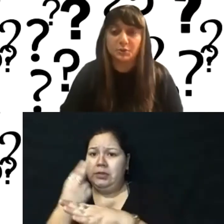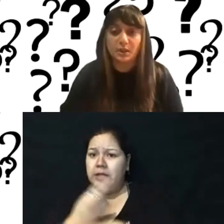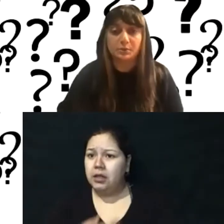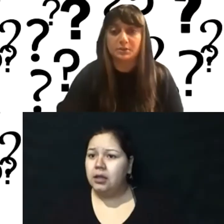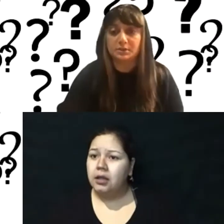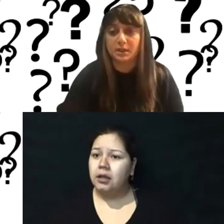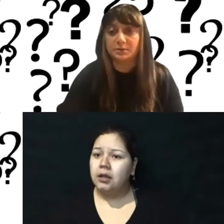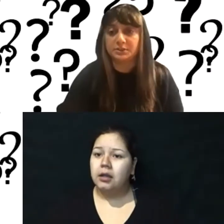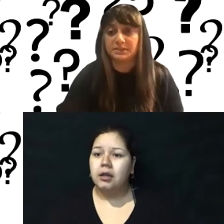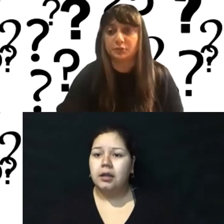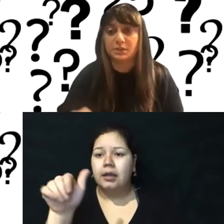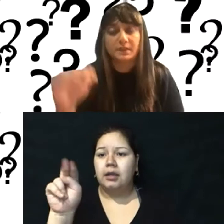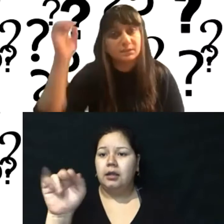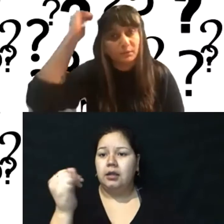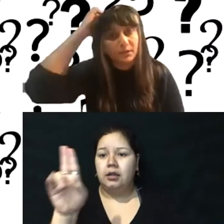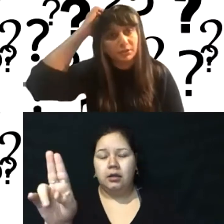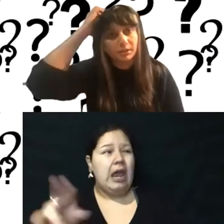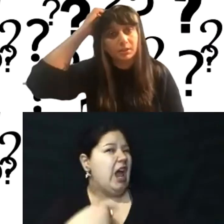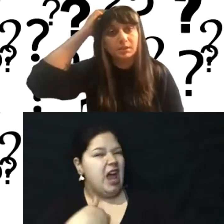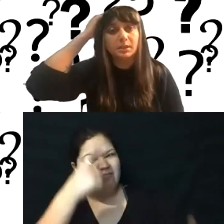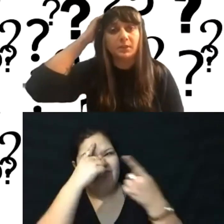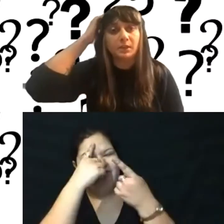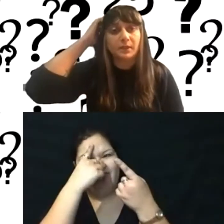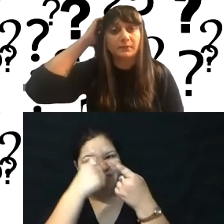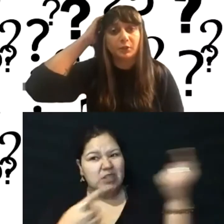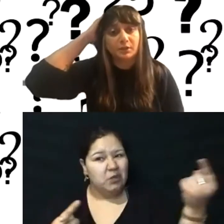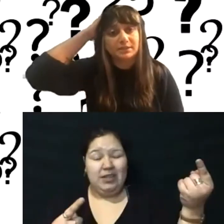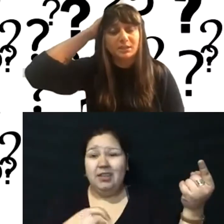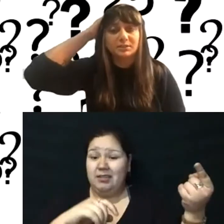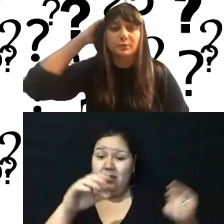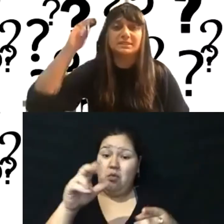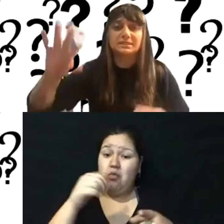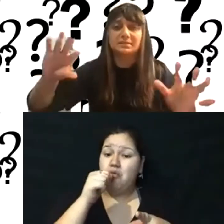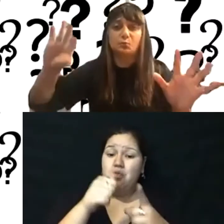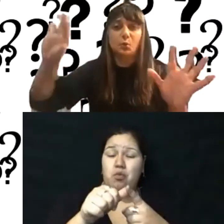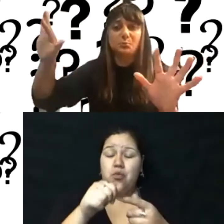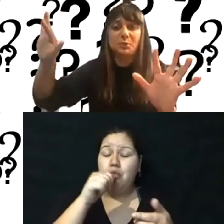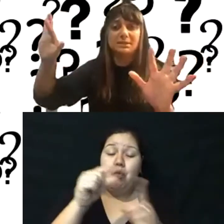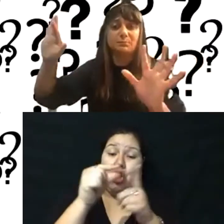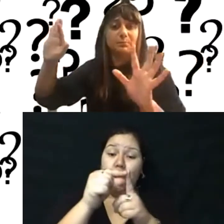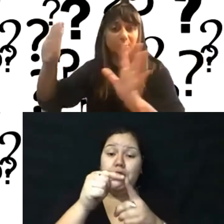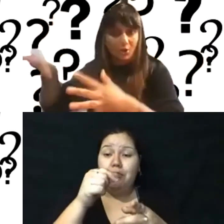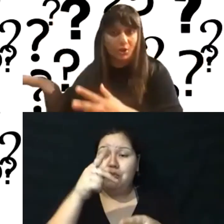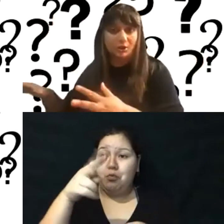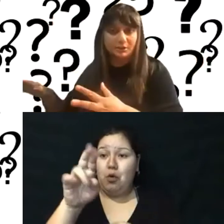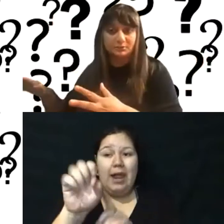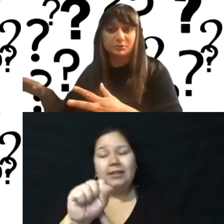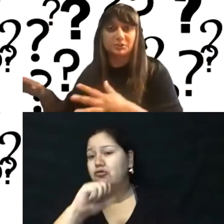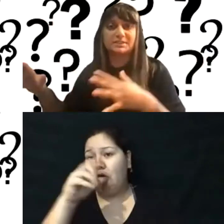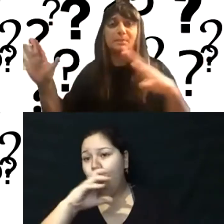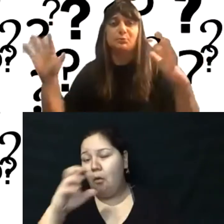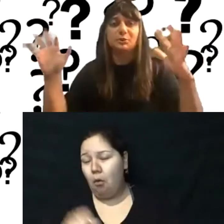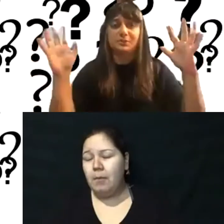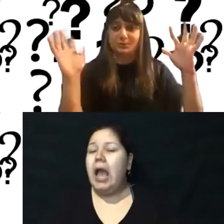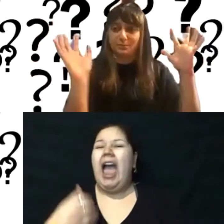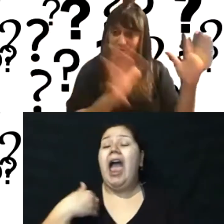So I would, I would disagree that it's old fashioned and clunky. I think that there is, so there was this WordPress blog, which